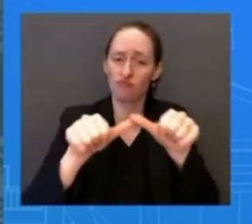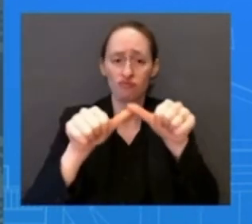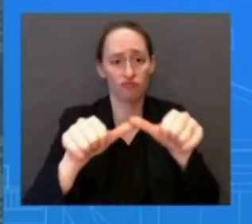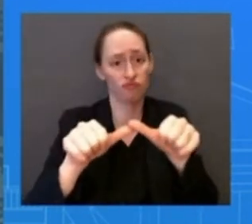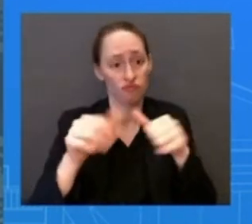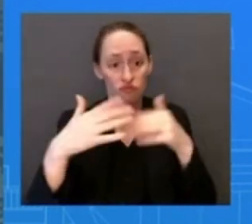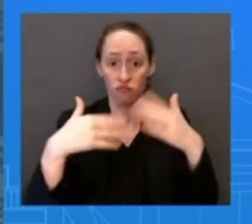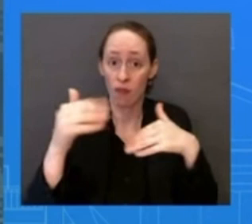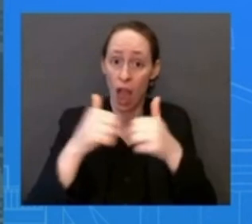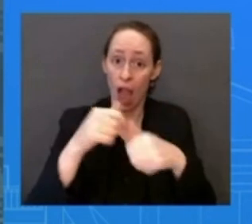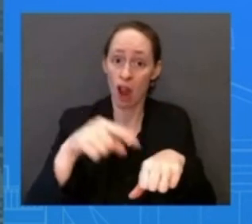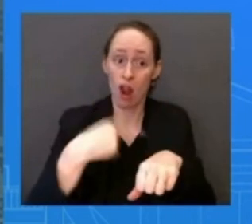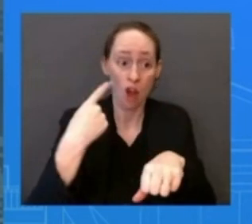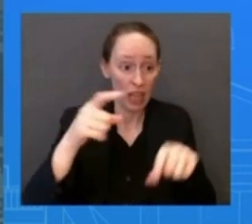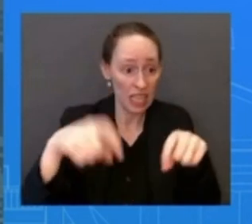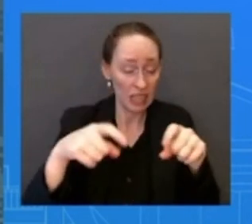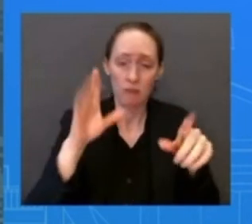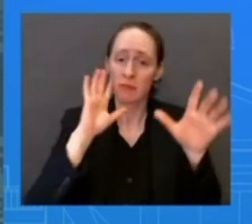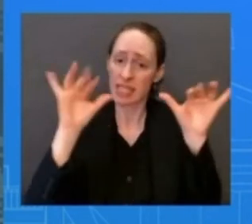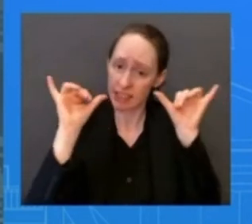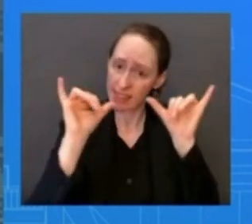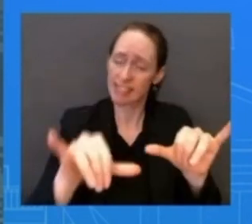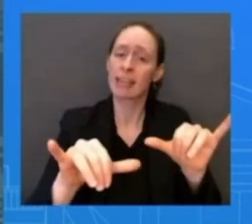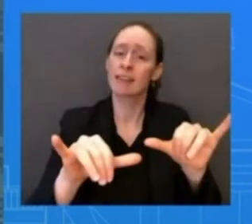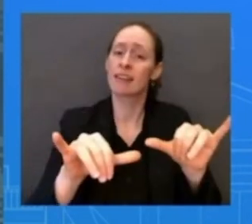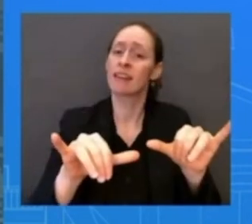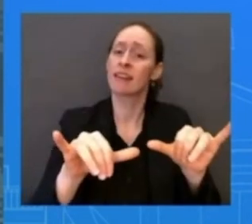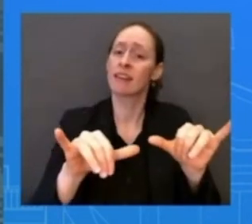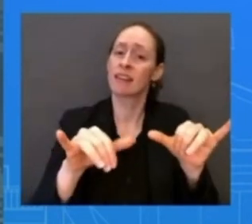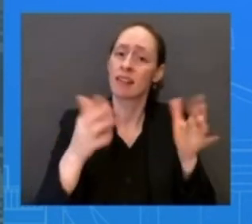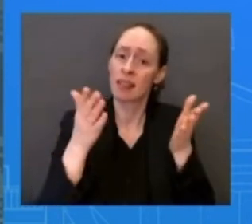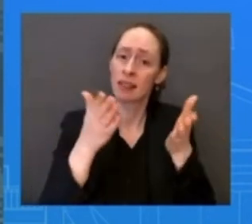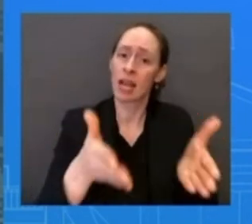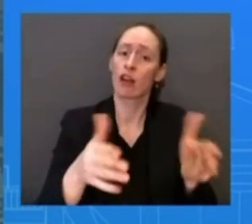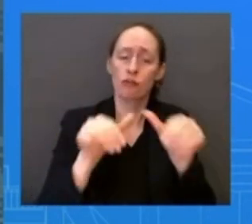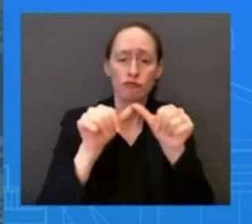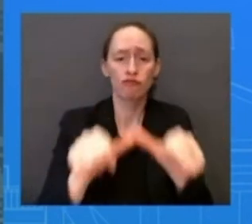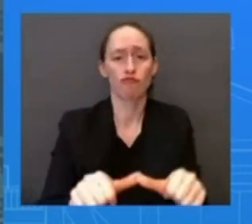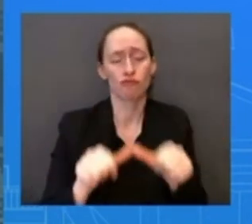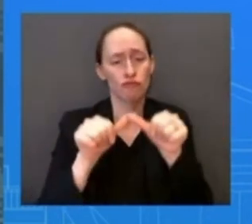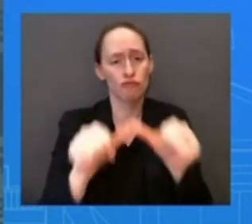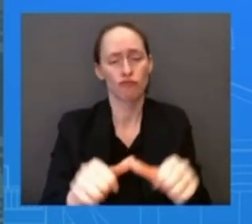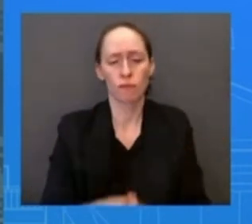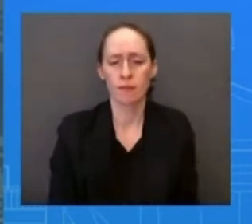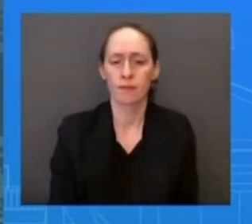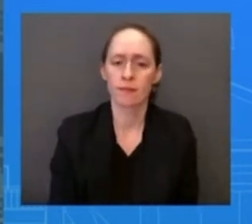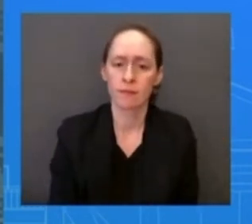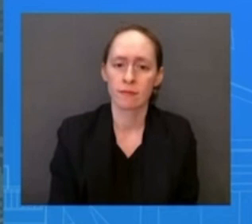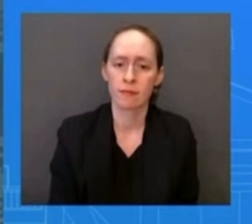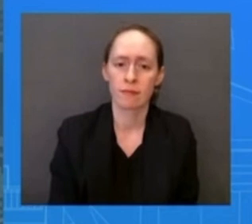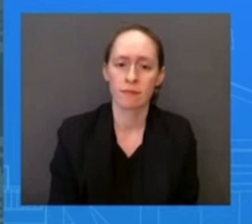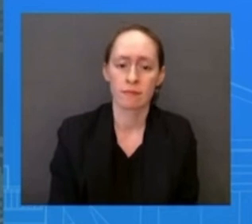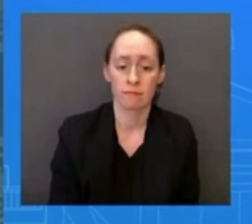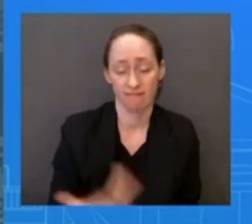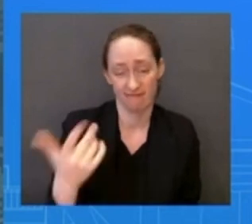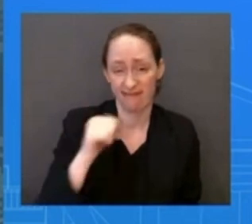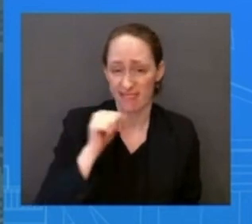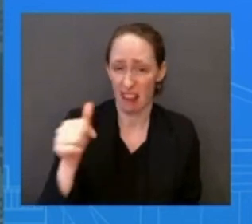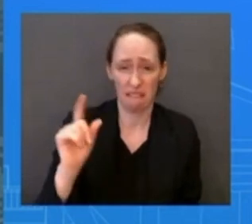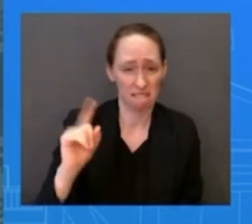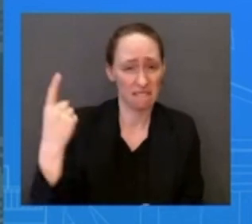as it takes. And that's what you will see from this president. And it's not the first time. Anytime there is some sort of devastating